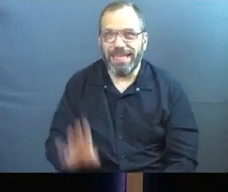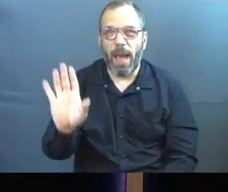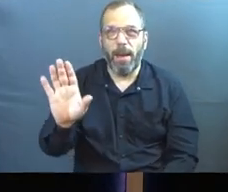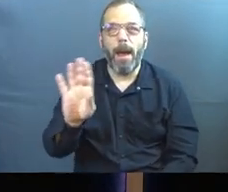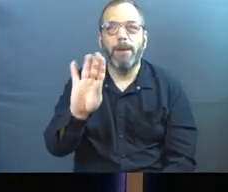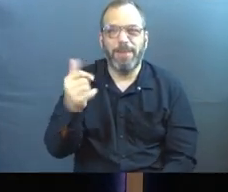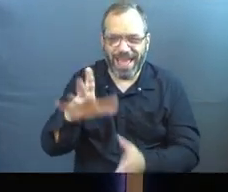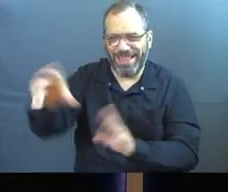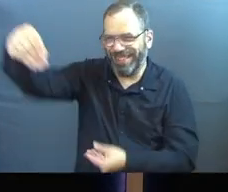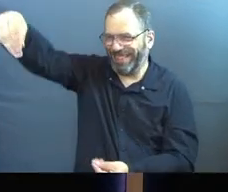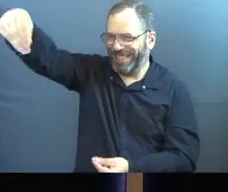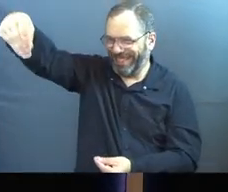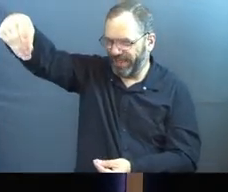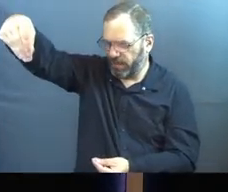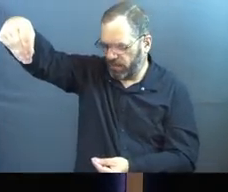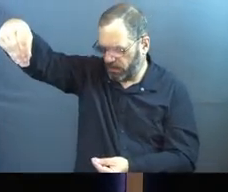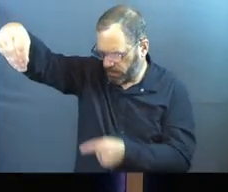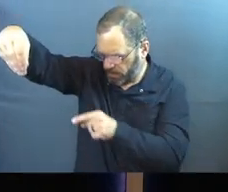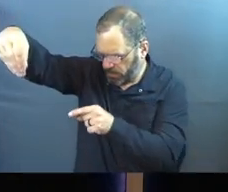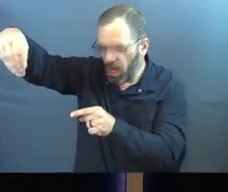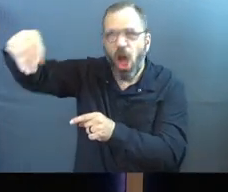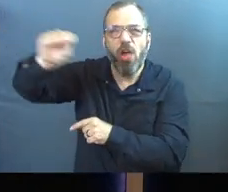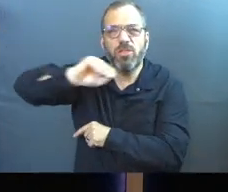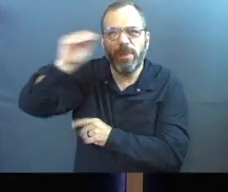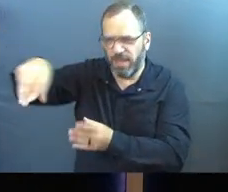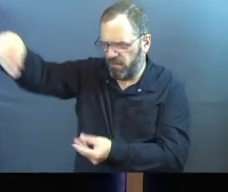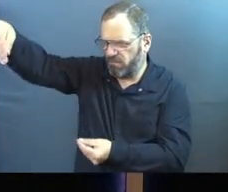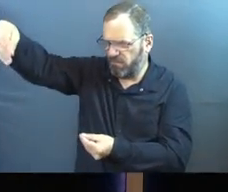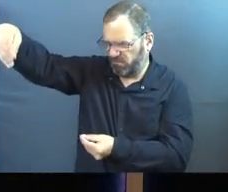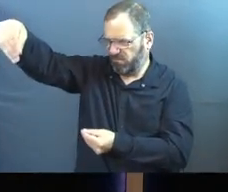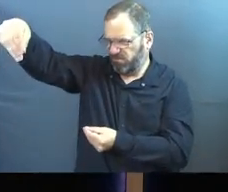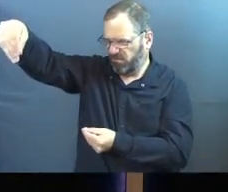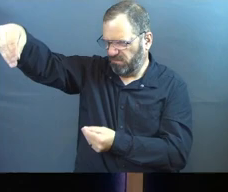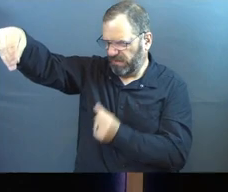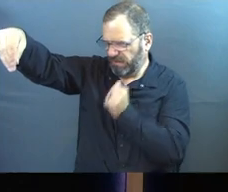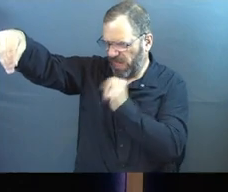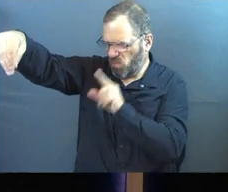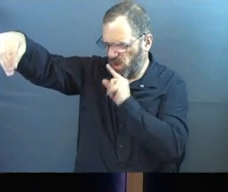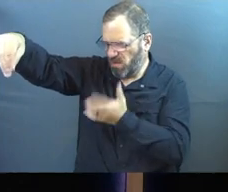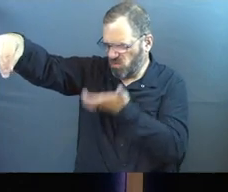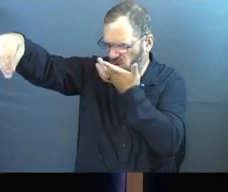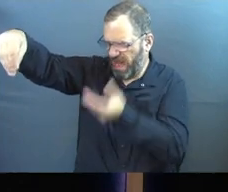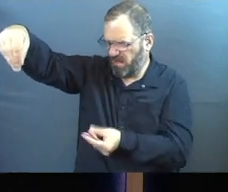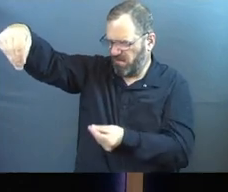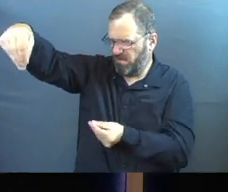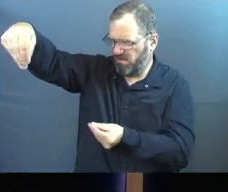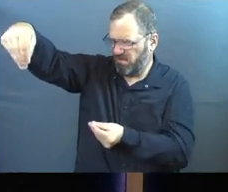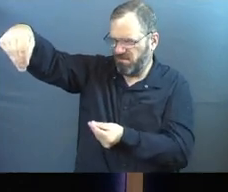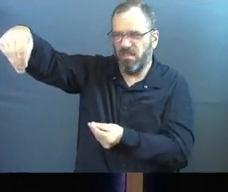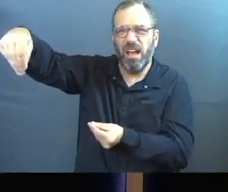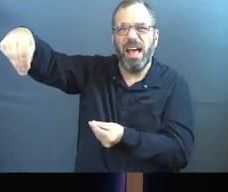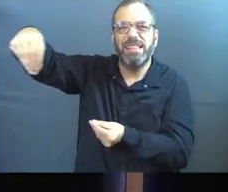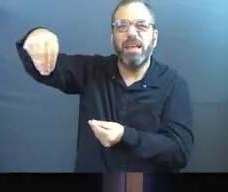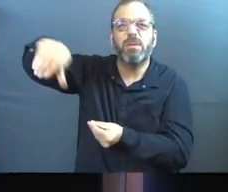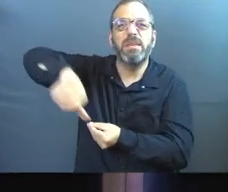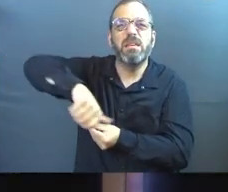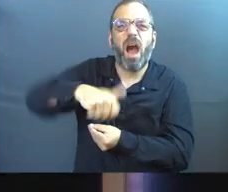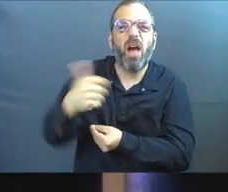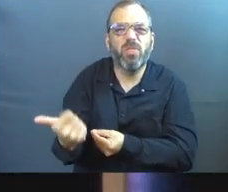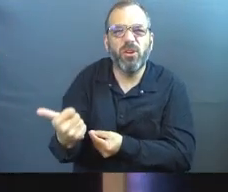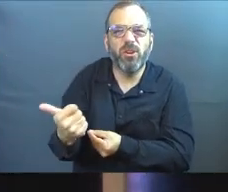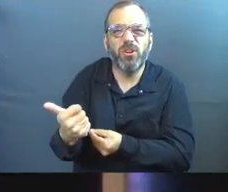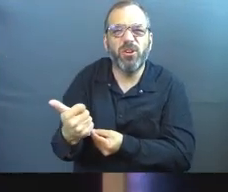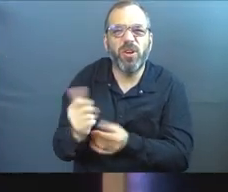at the back, it would have told you that a certain percentage of those seeds were not actual grass. They were going to be other things.